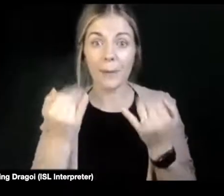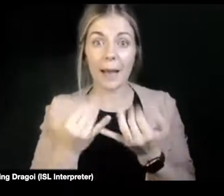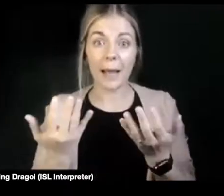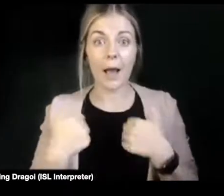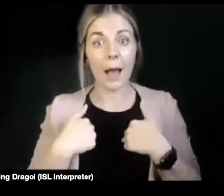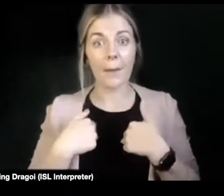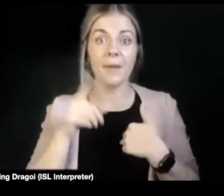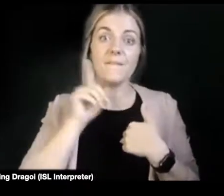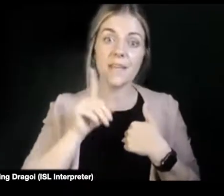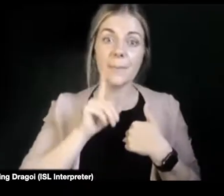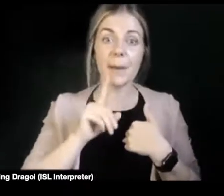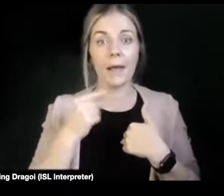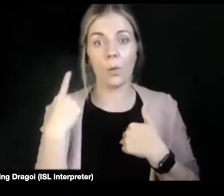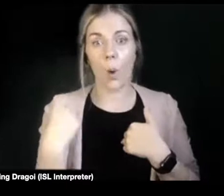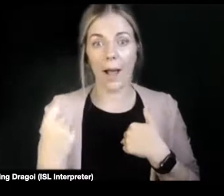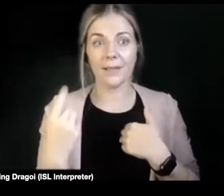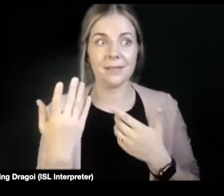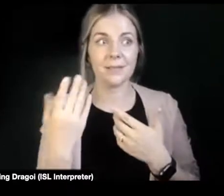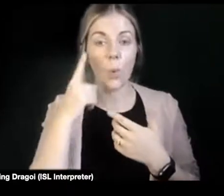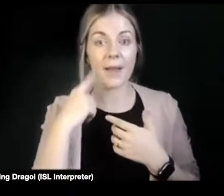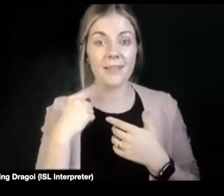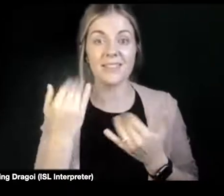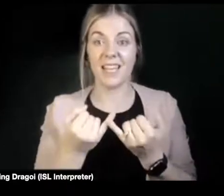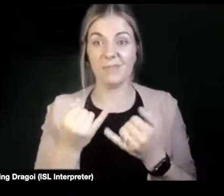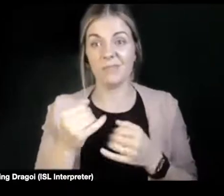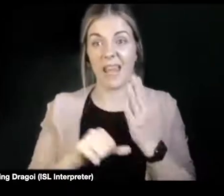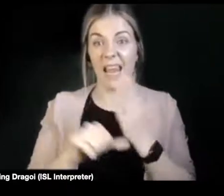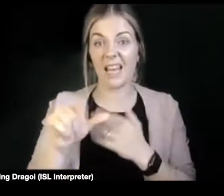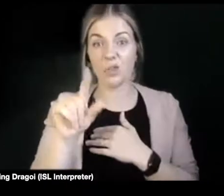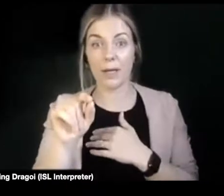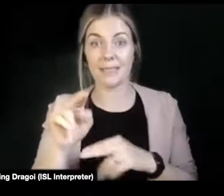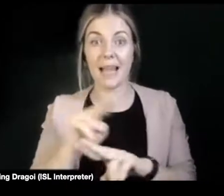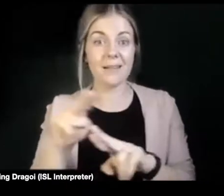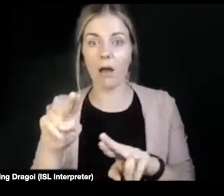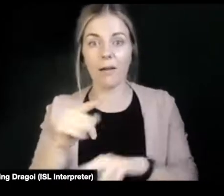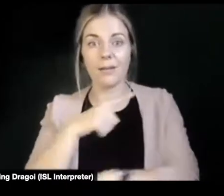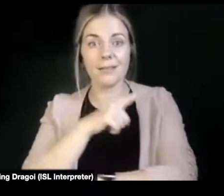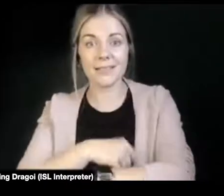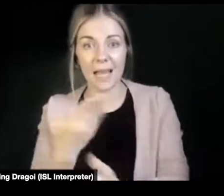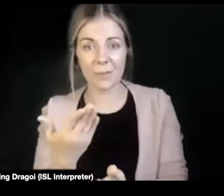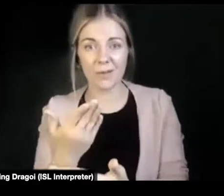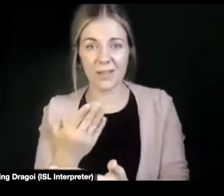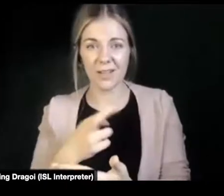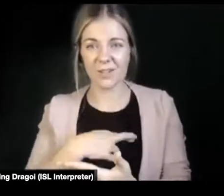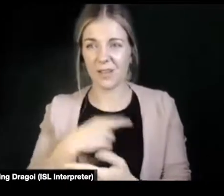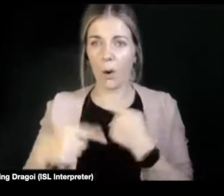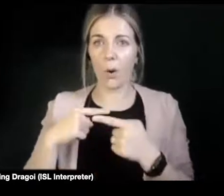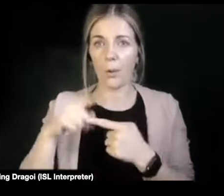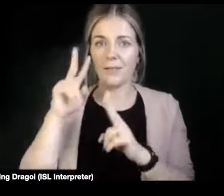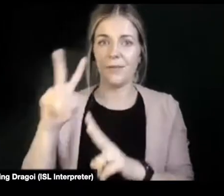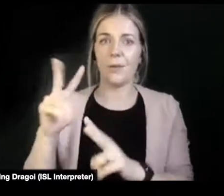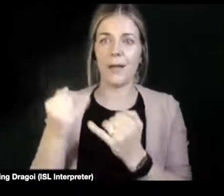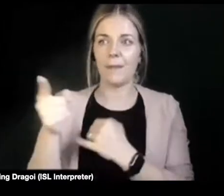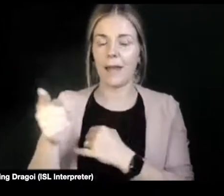white, in their twenties, and non-disabled. And so even just having those images, they aren't there.